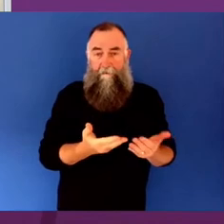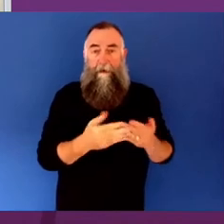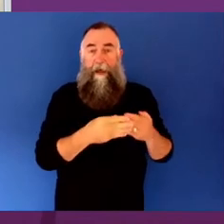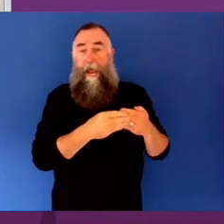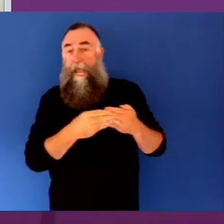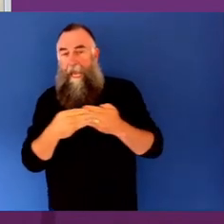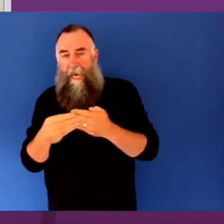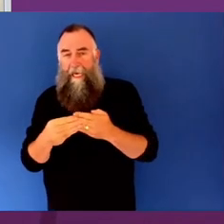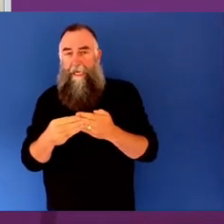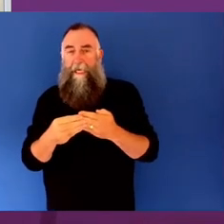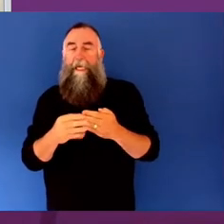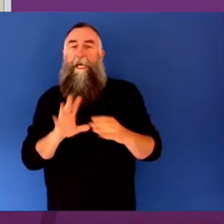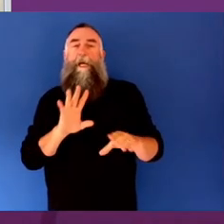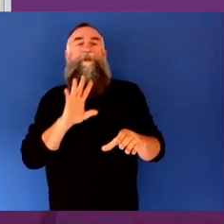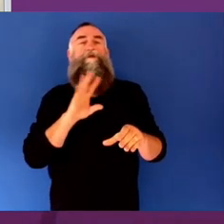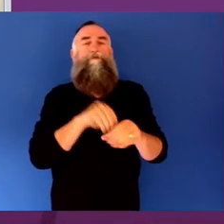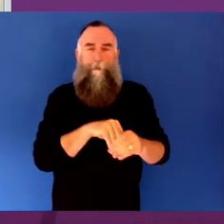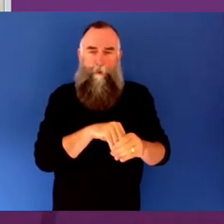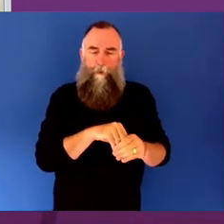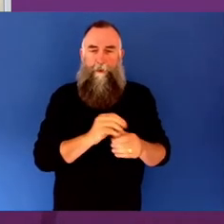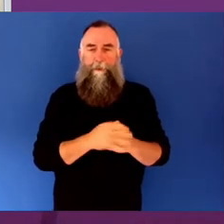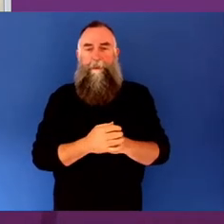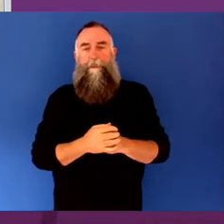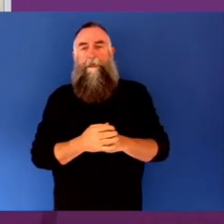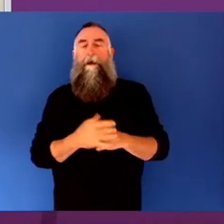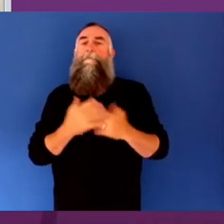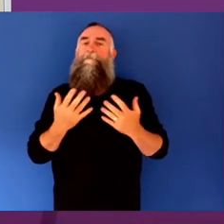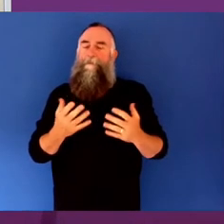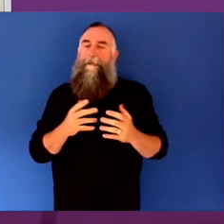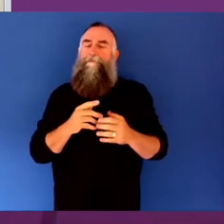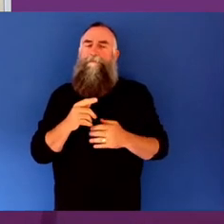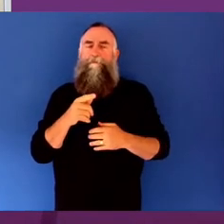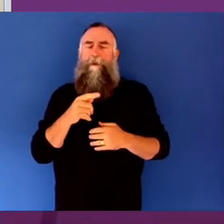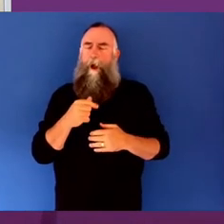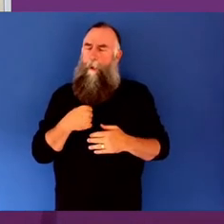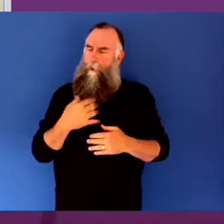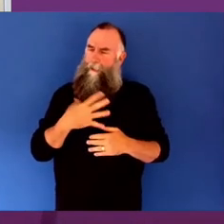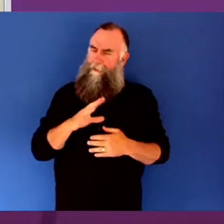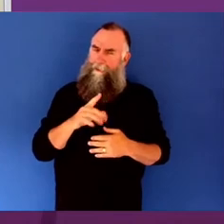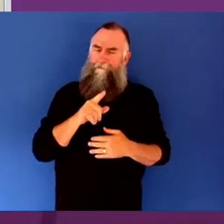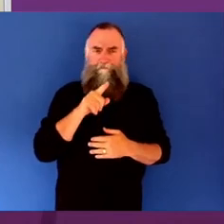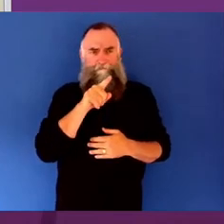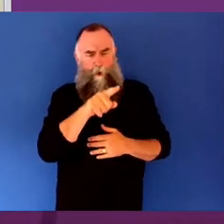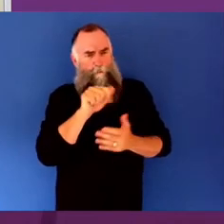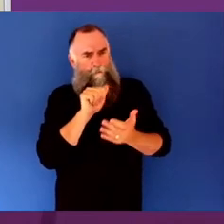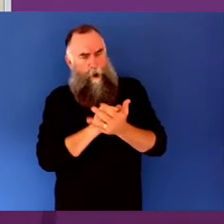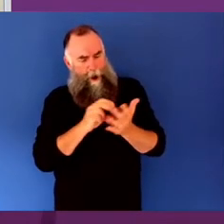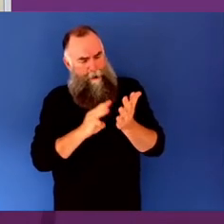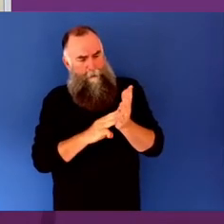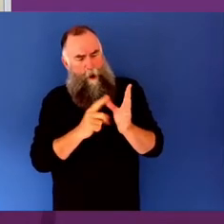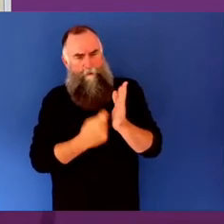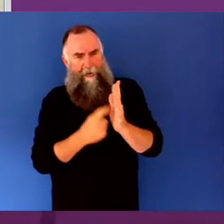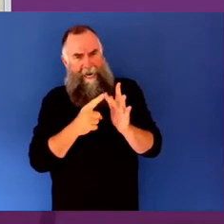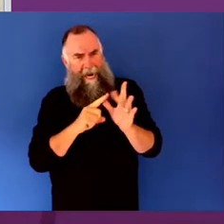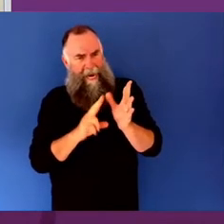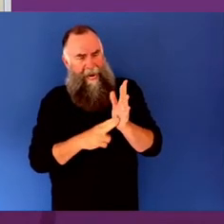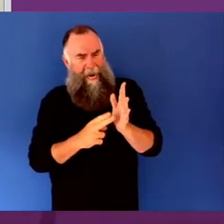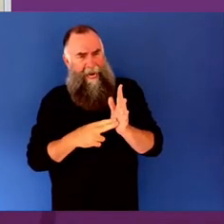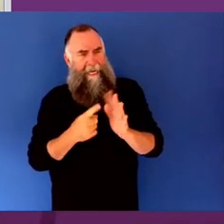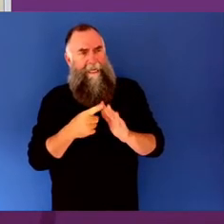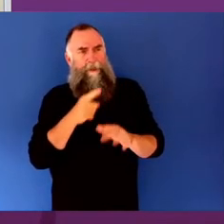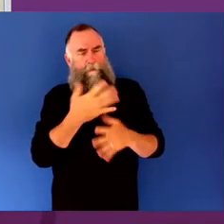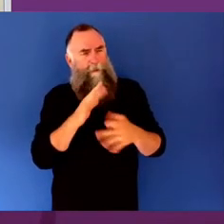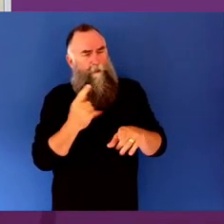Maryann, what you're talking about there seems to be the practical representation of what Christine had said earlier was that